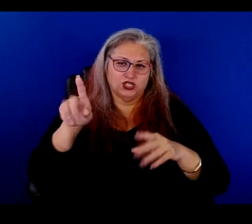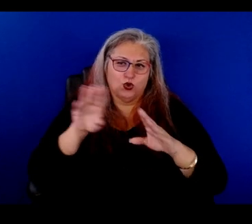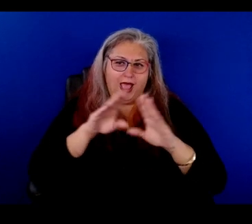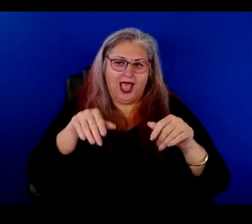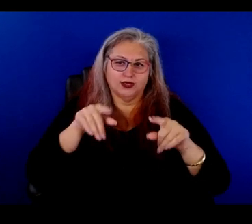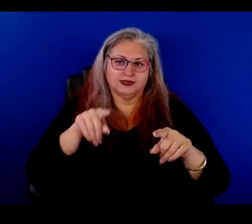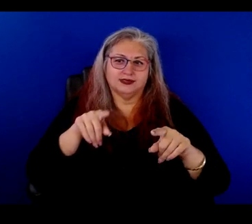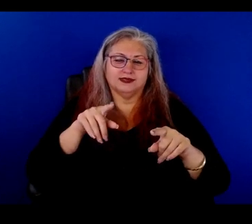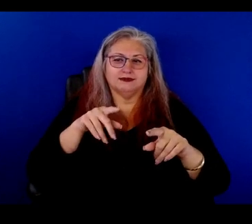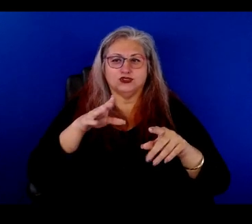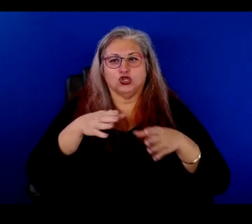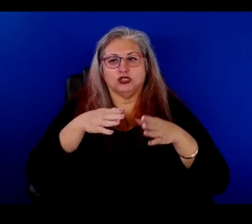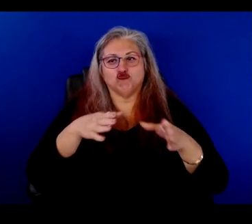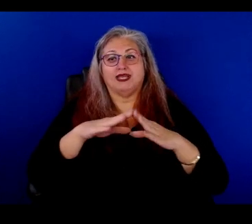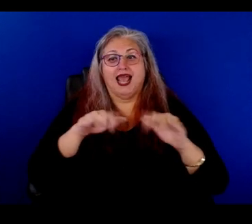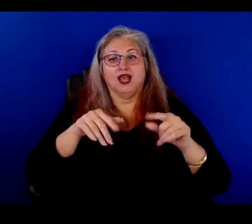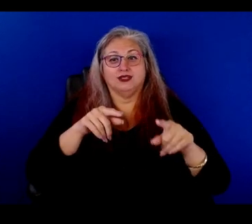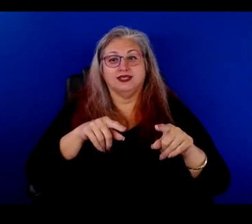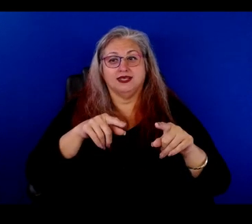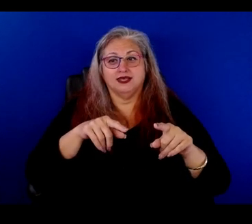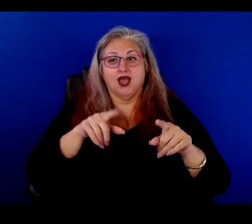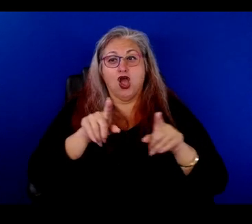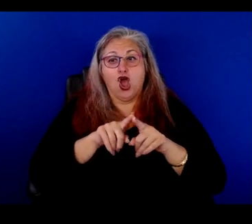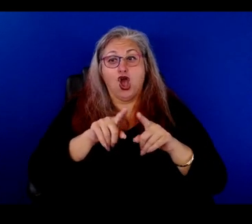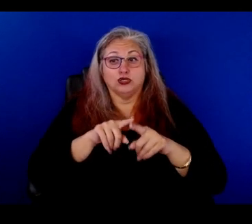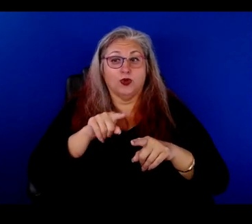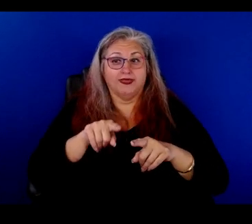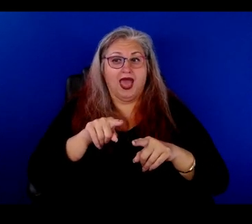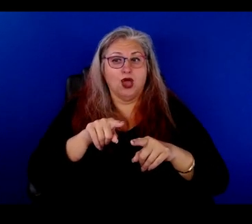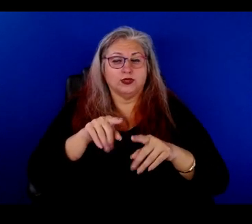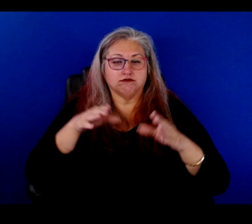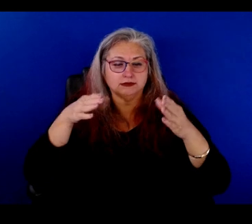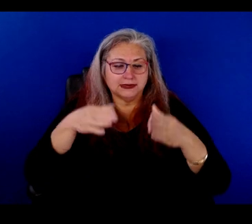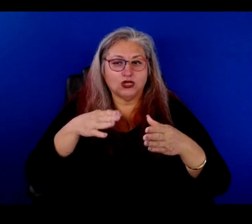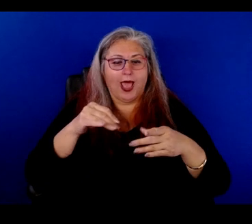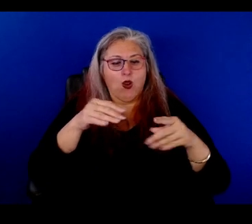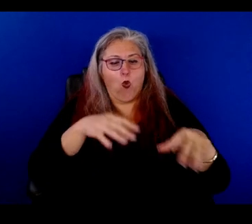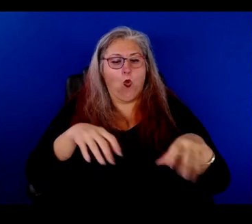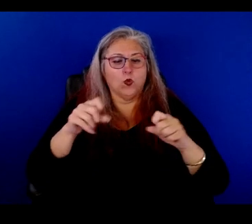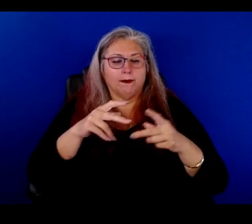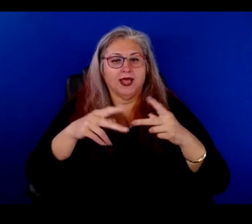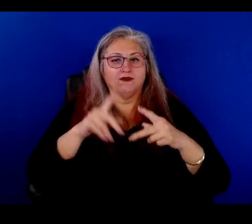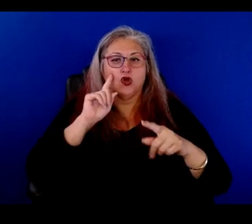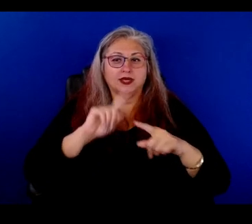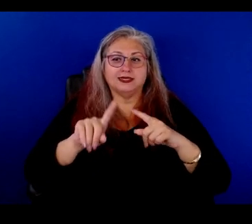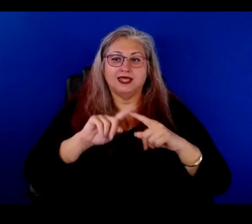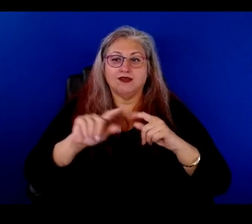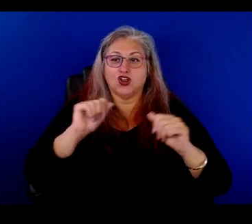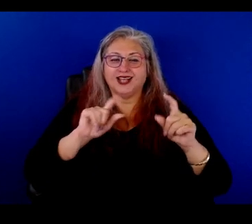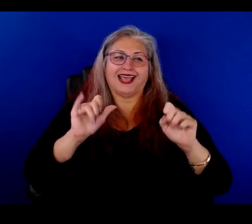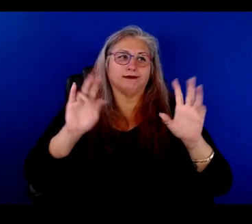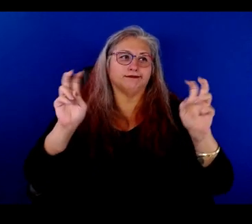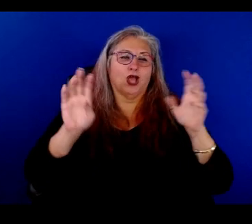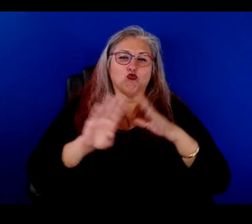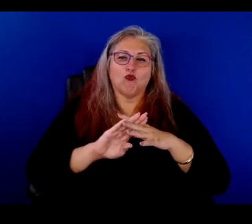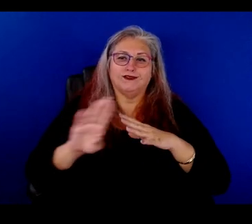the garden street house was also a sanctuary and a, and a hosting place for artists at refugee, refugee